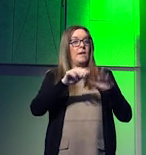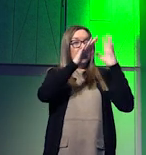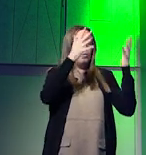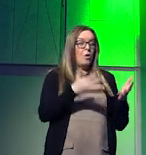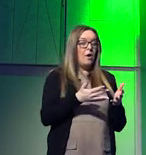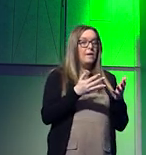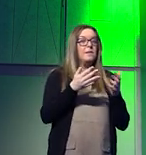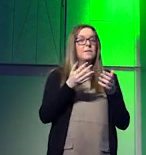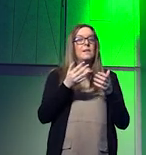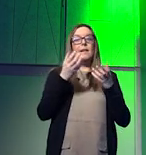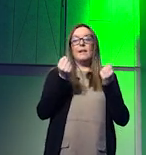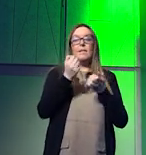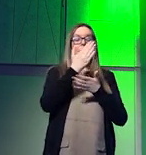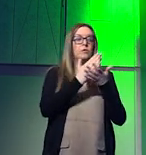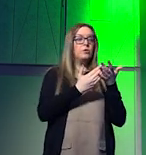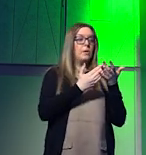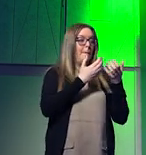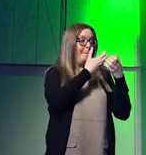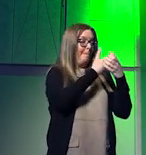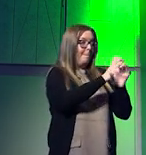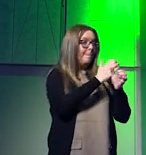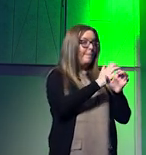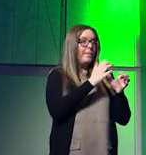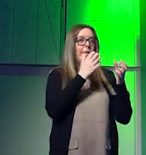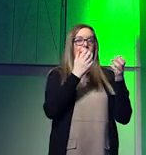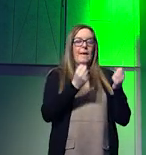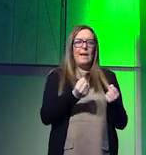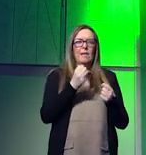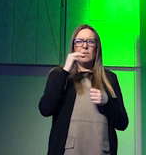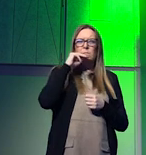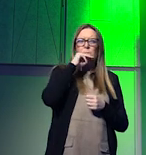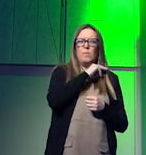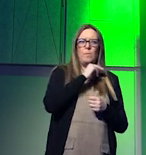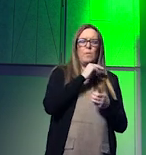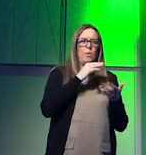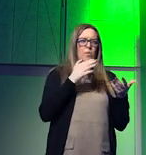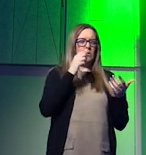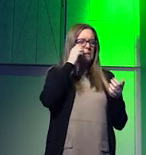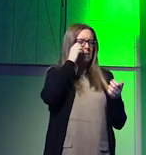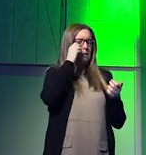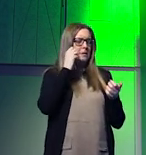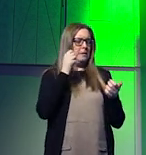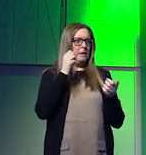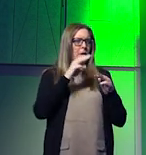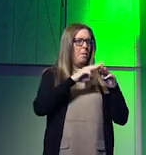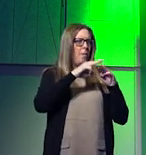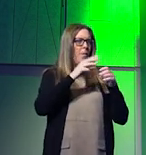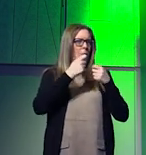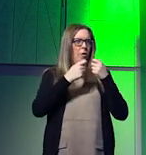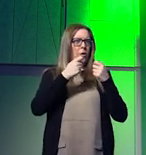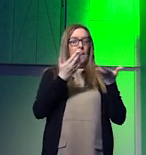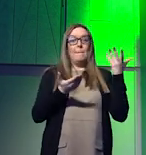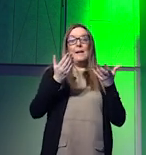states that jail some of the most fundamental states that Europe deals with more than others.